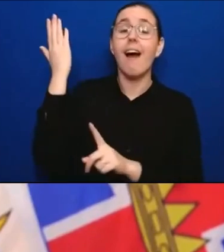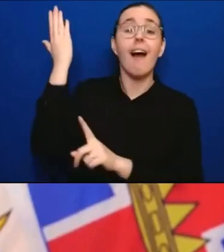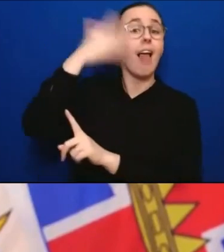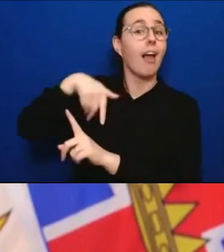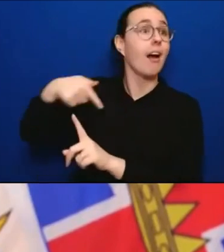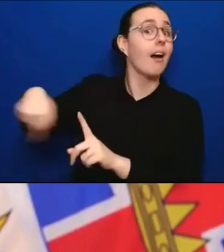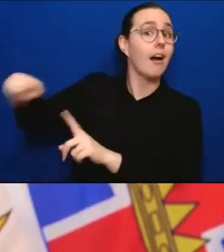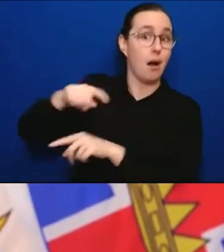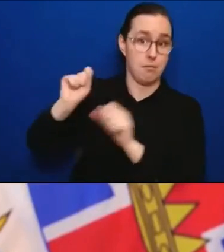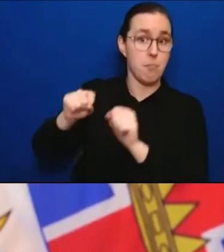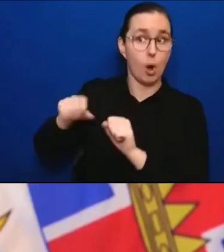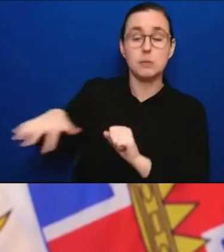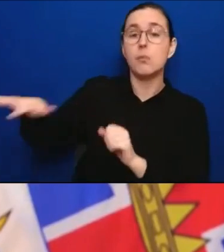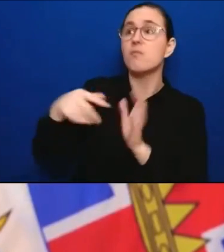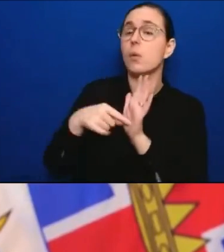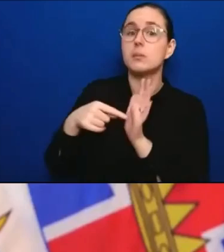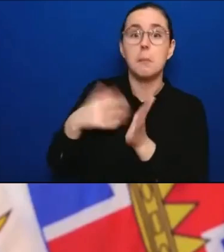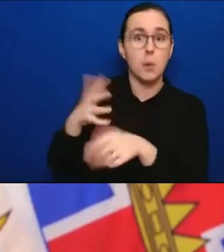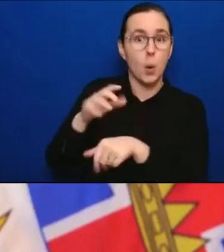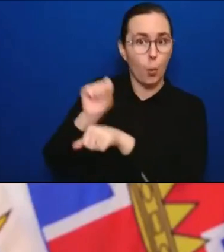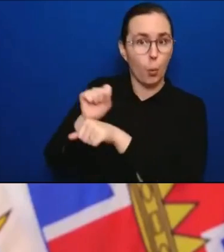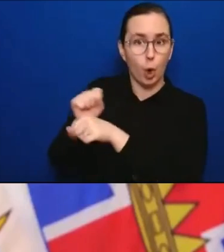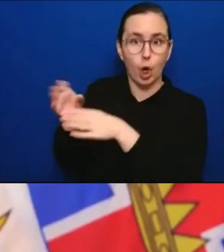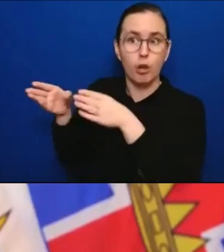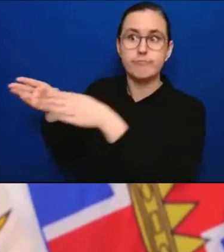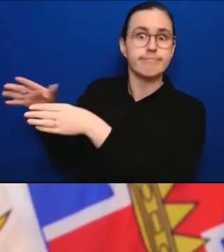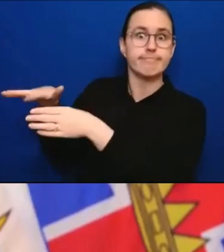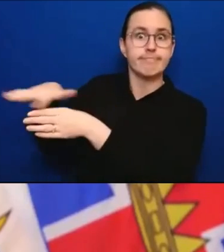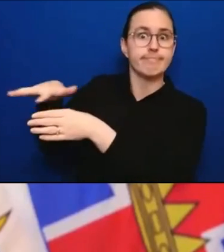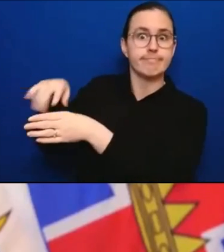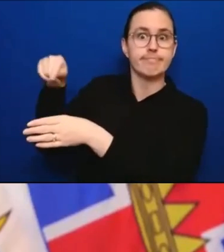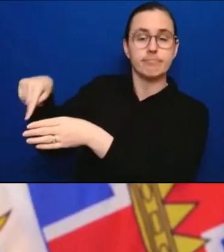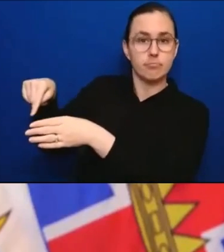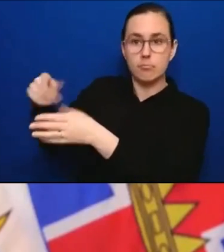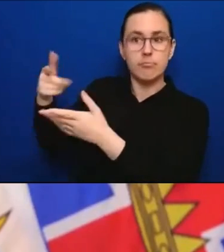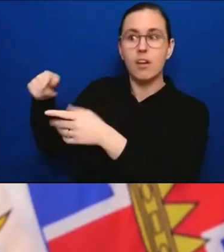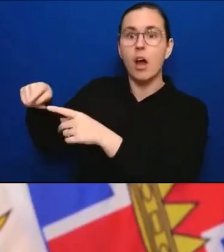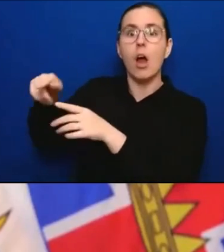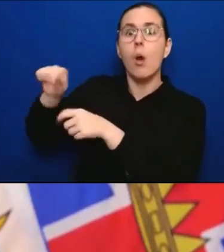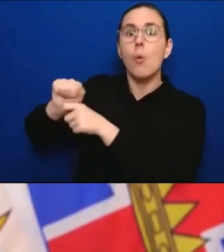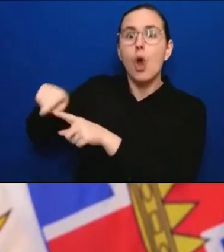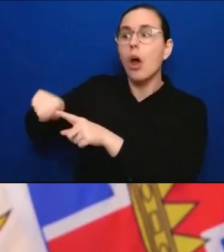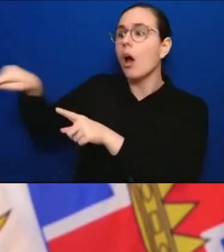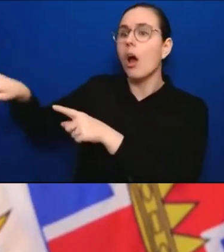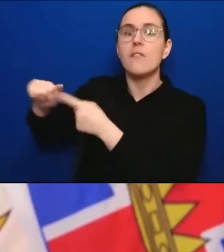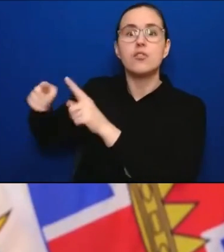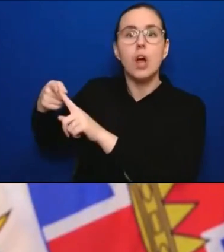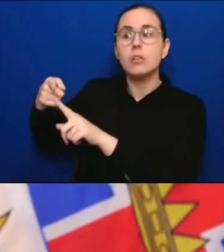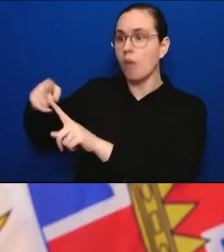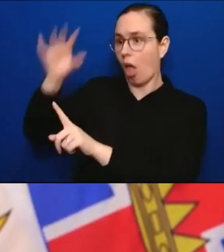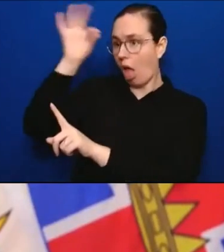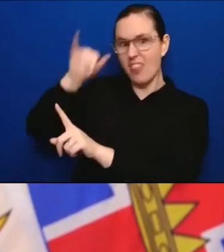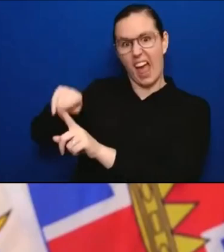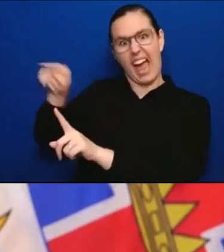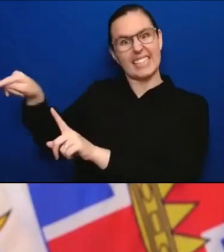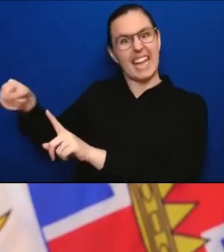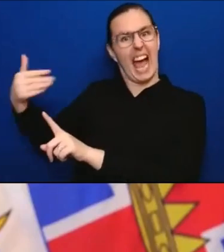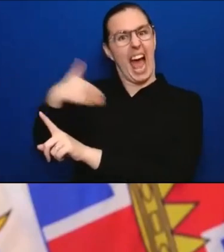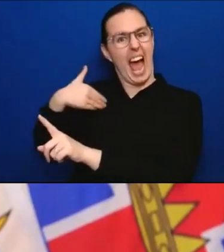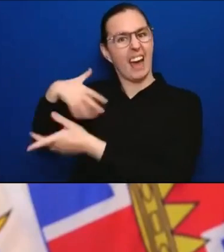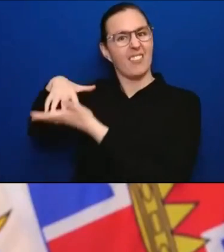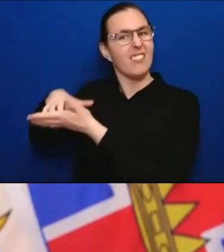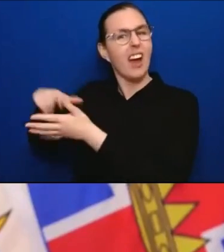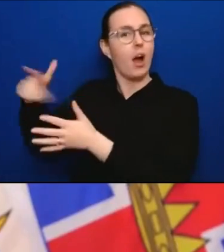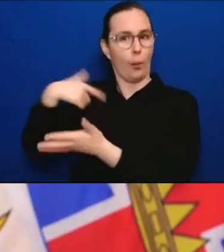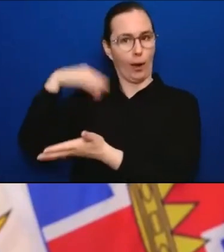at work, that are our friends in our social networks. And so that's why we are saying respect people's comfort levels, why we